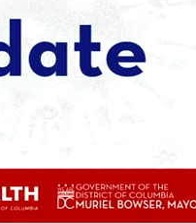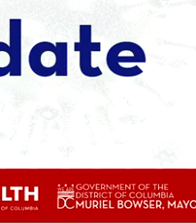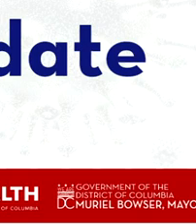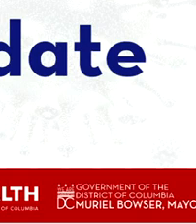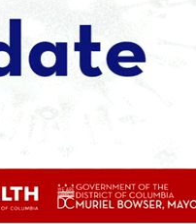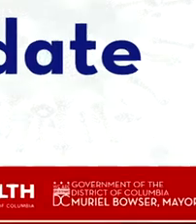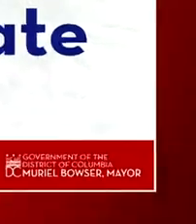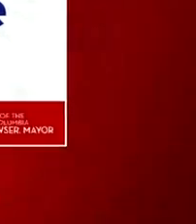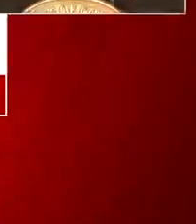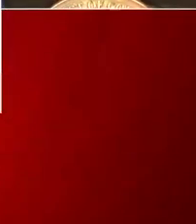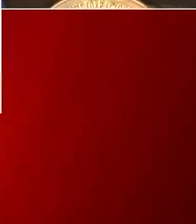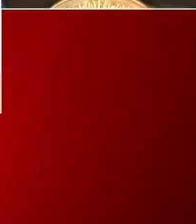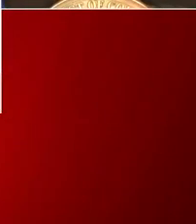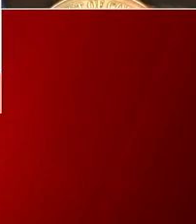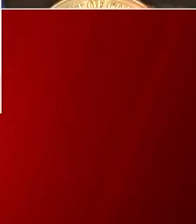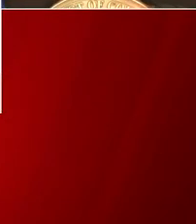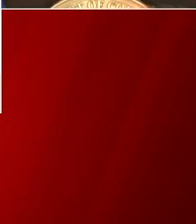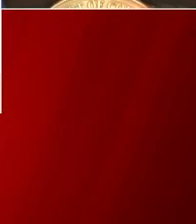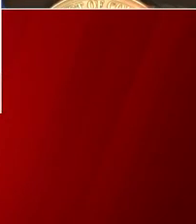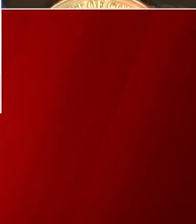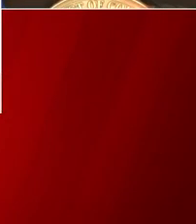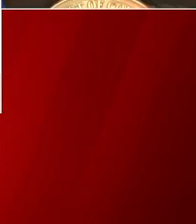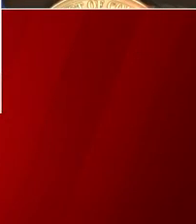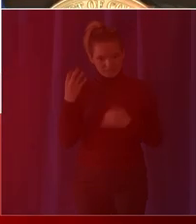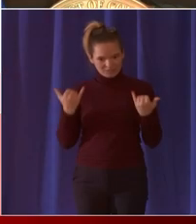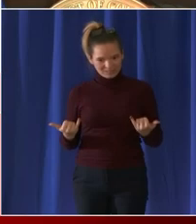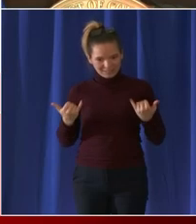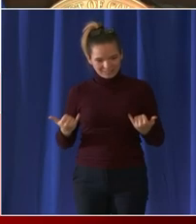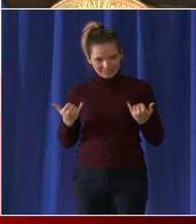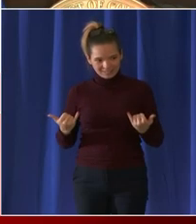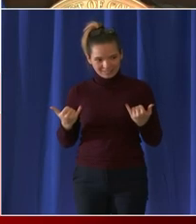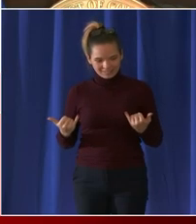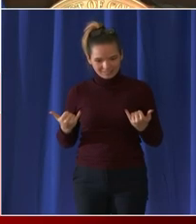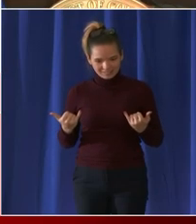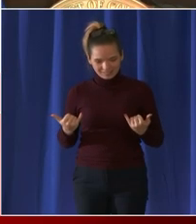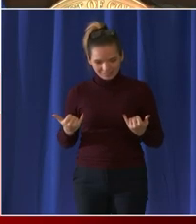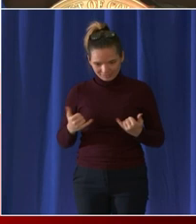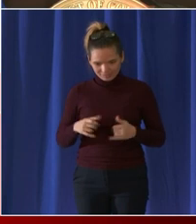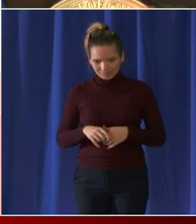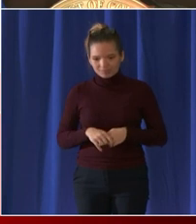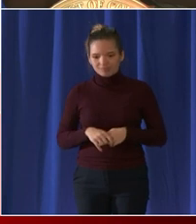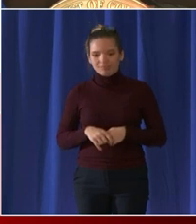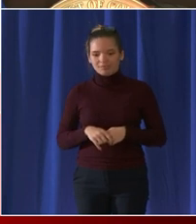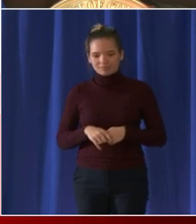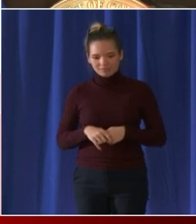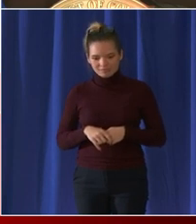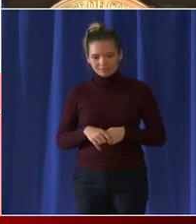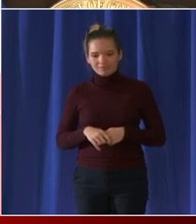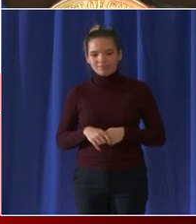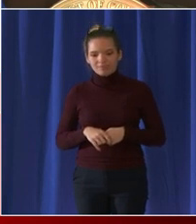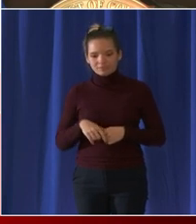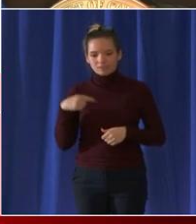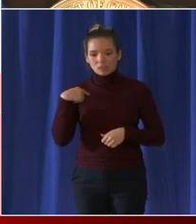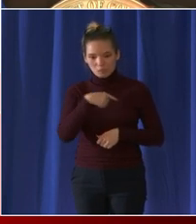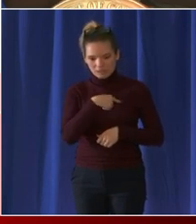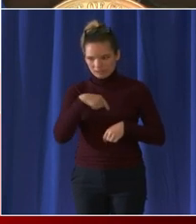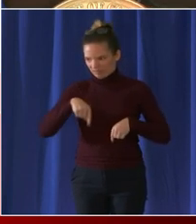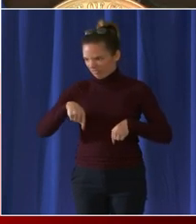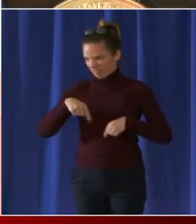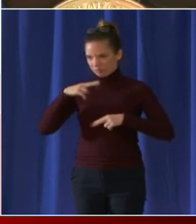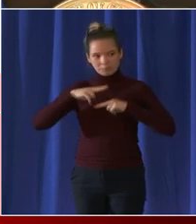Today is January 6th we are in the Marion Barry building to provide an